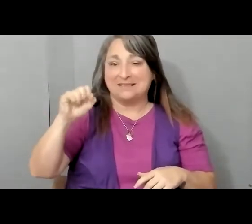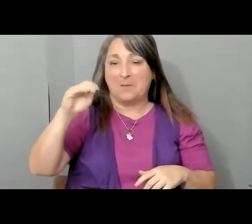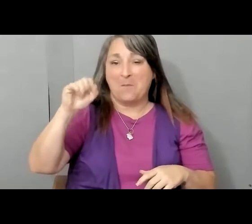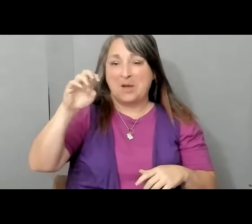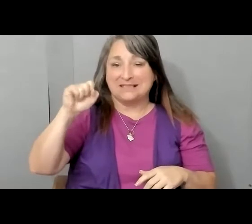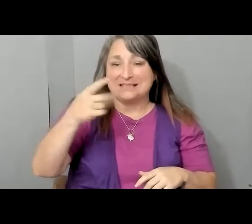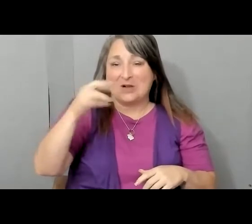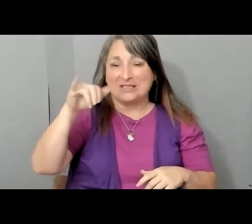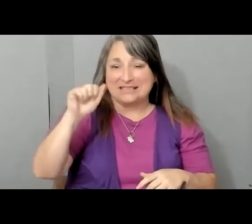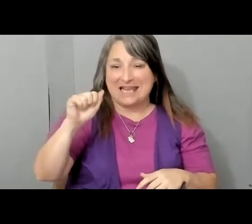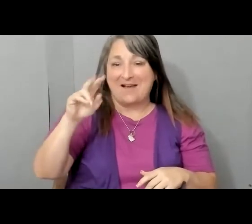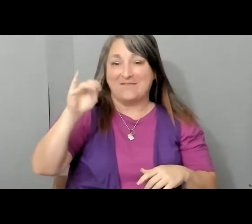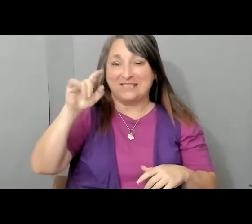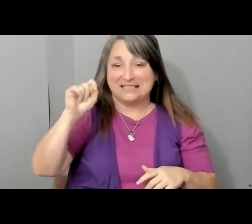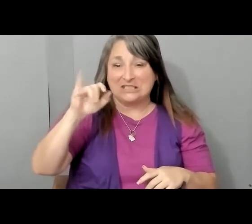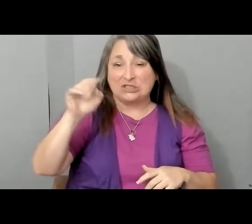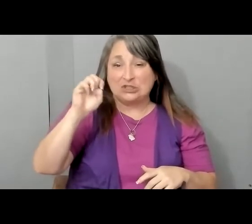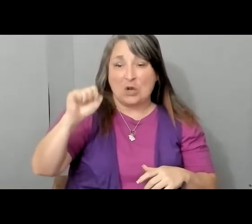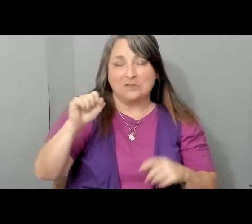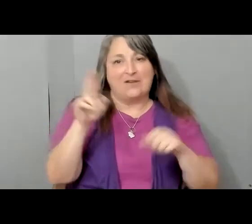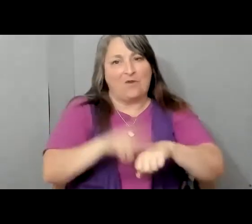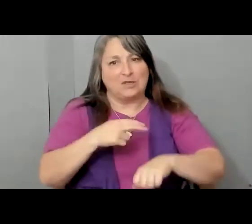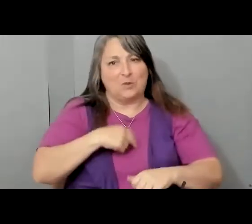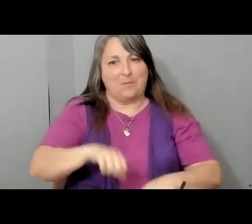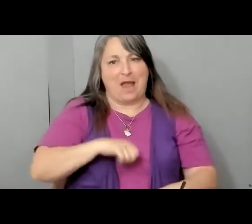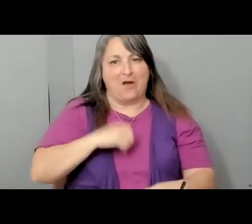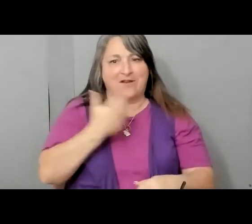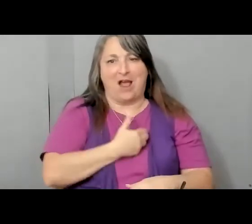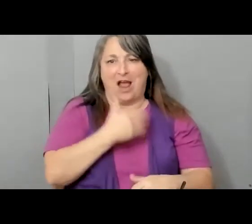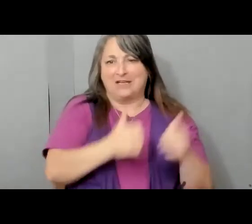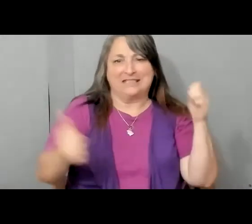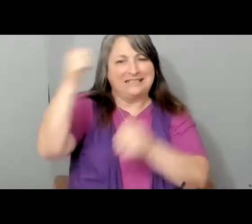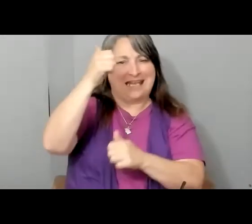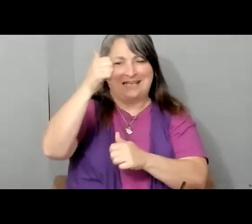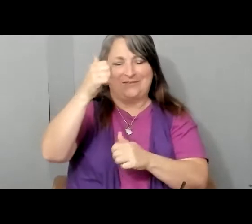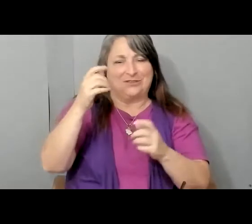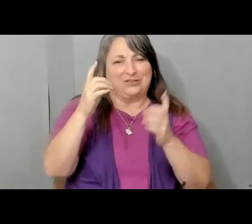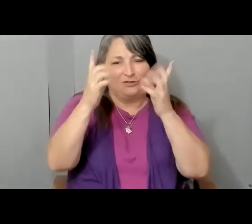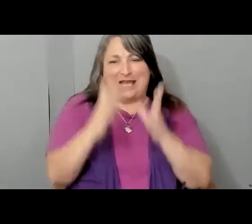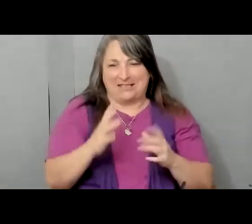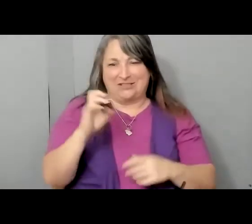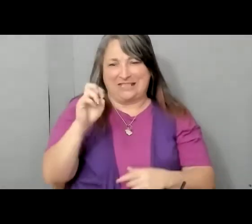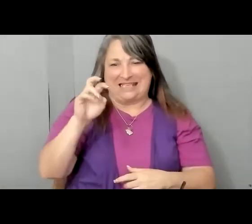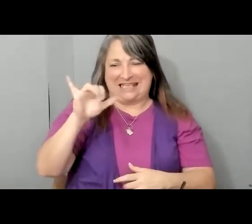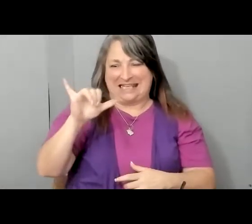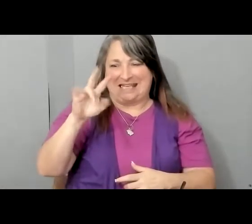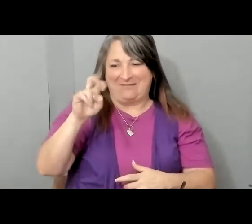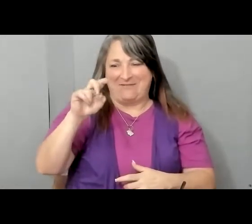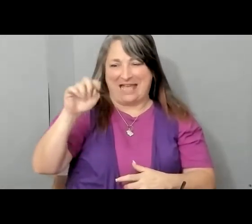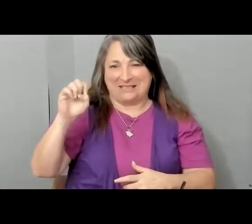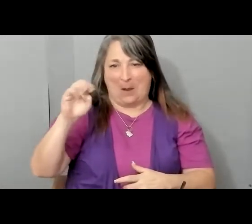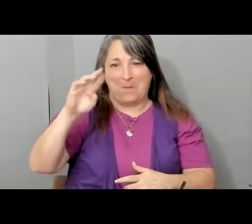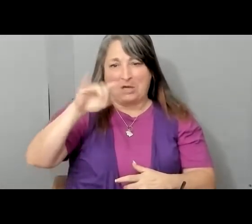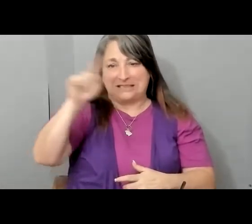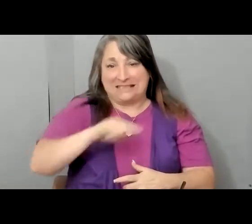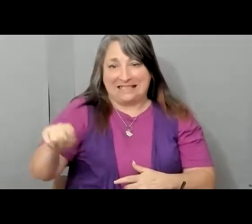Jones, and of course, we're very proud of our executive director, Yvette Martinez. And as we celebrate this evening,